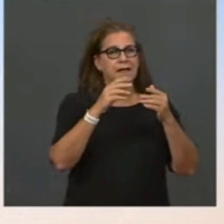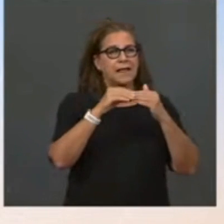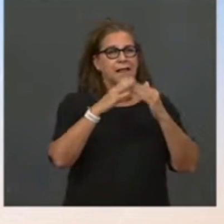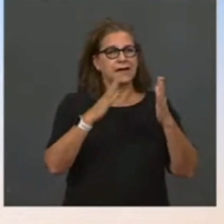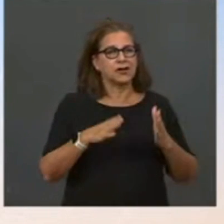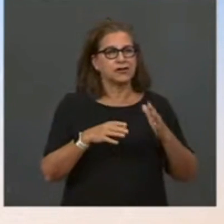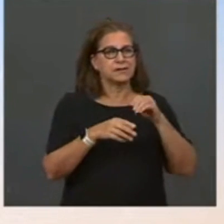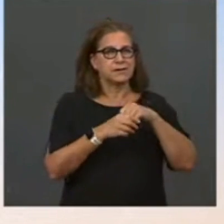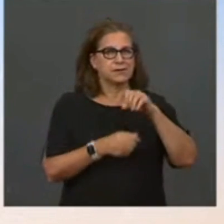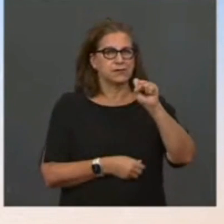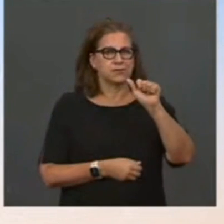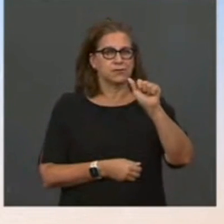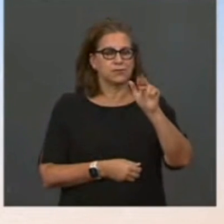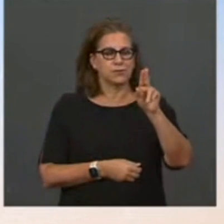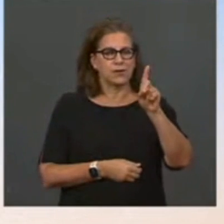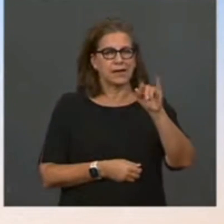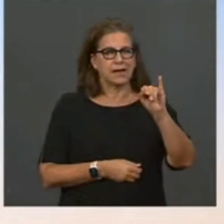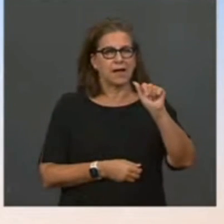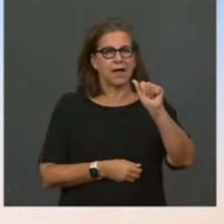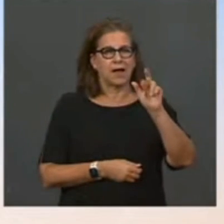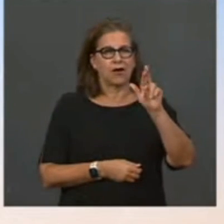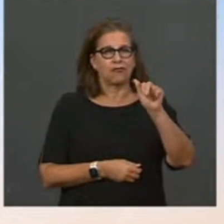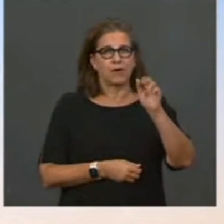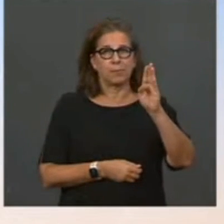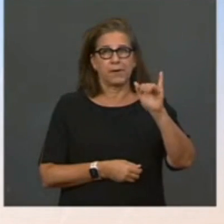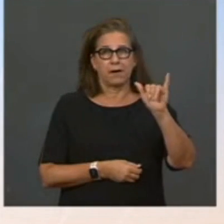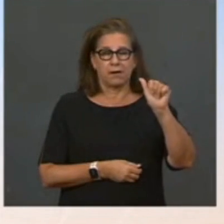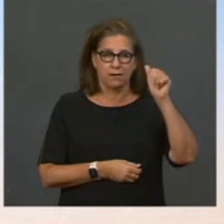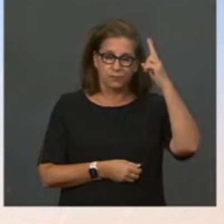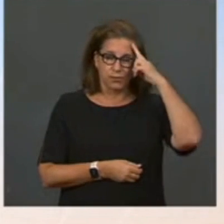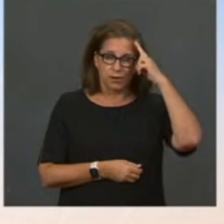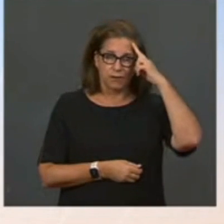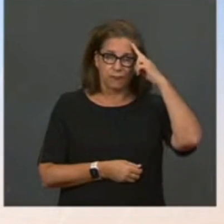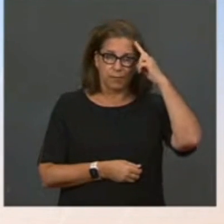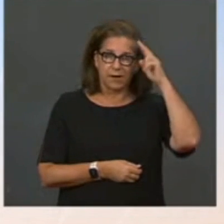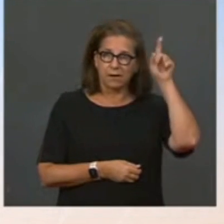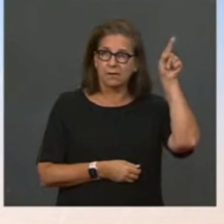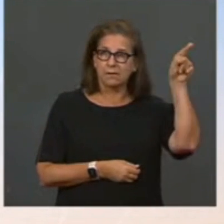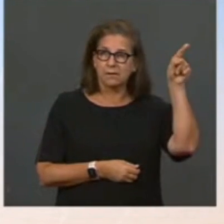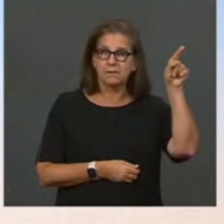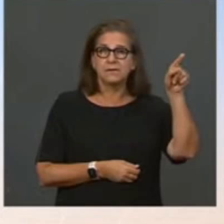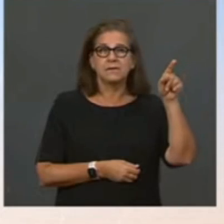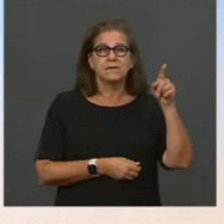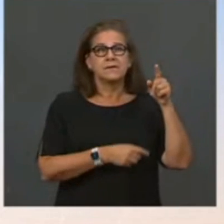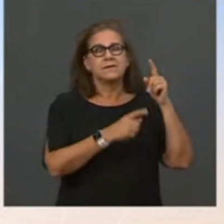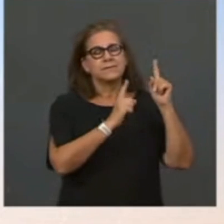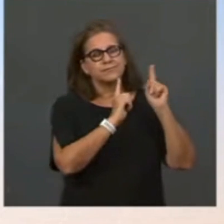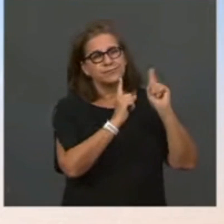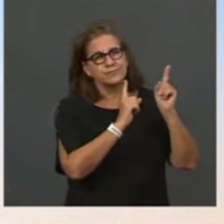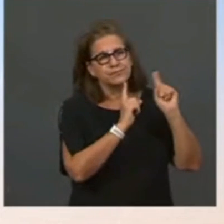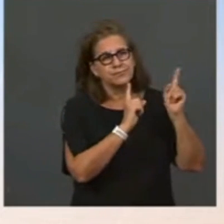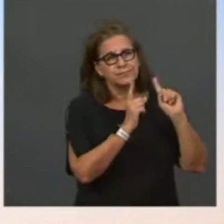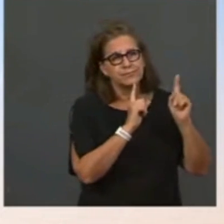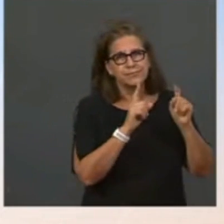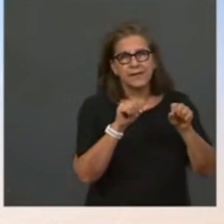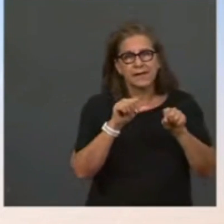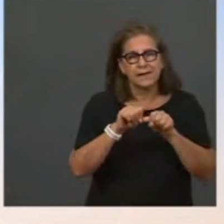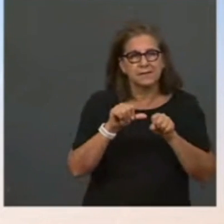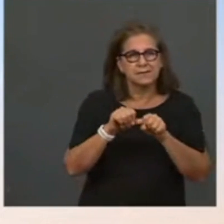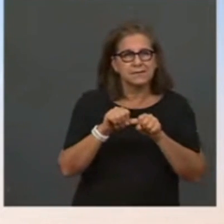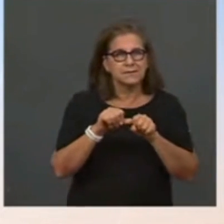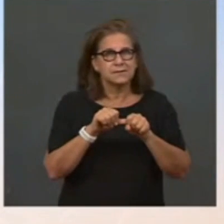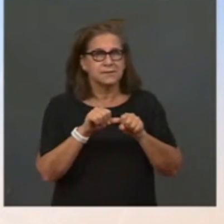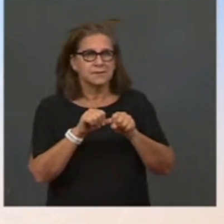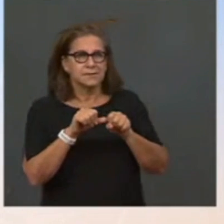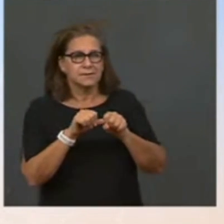president has also been concerned, as the administration has been, about what we have seen as rises in supply that have not been accompanied by drops in costs.